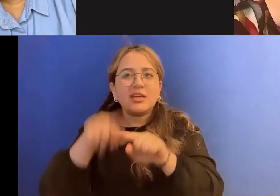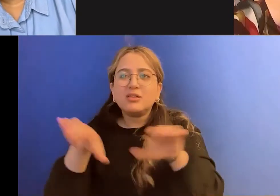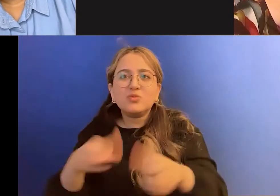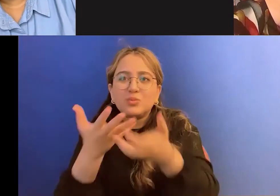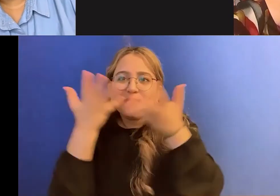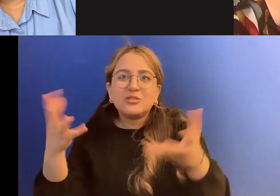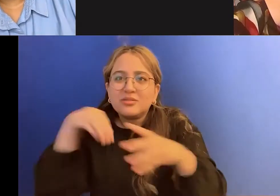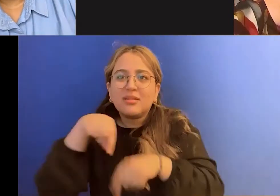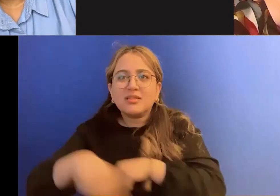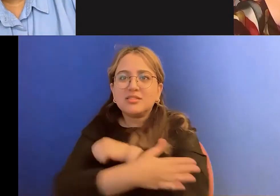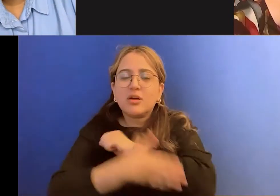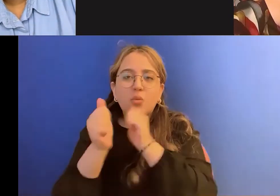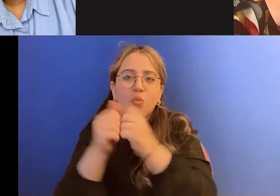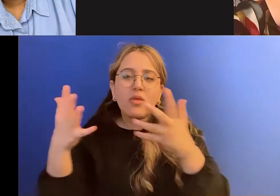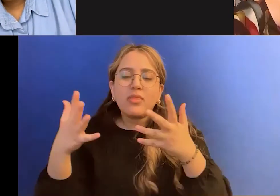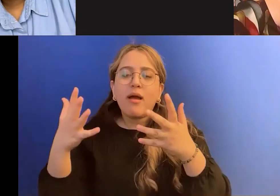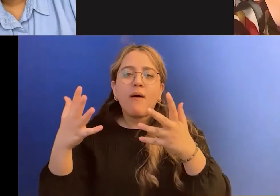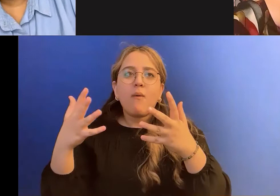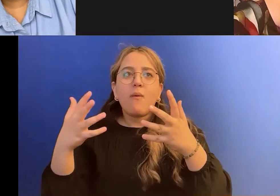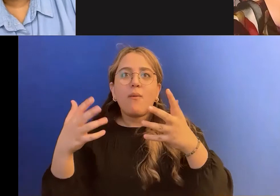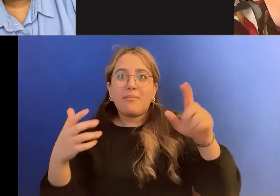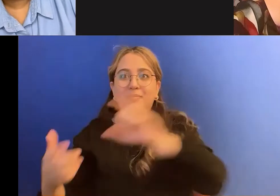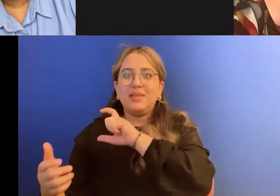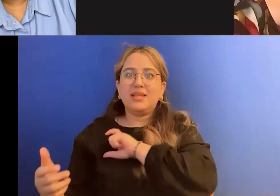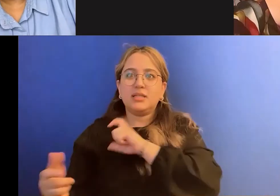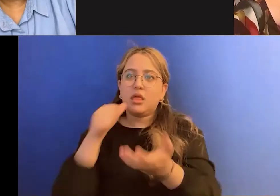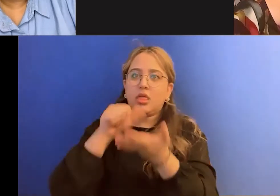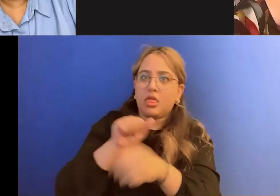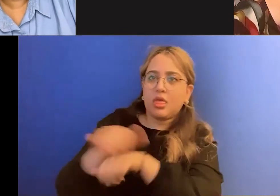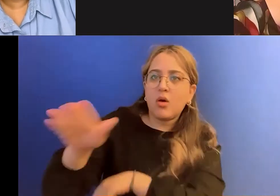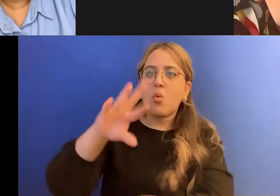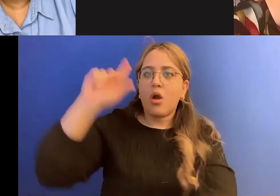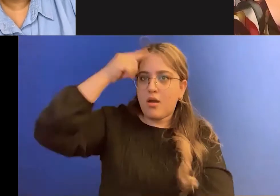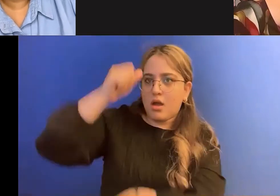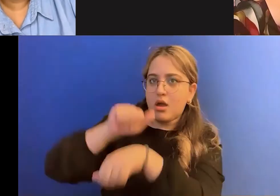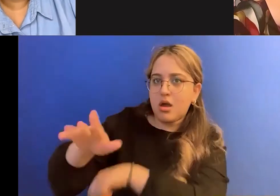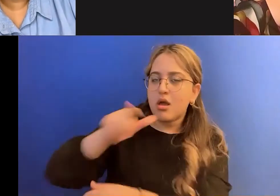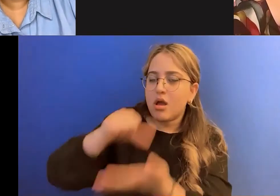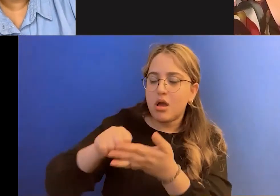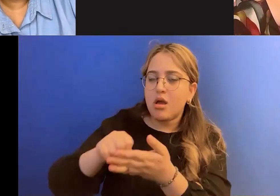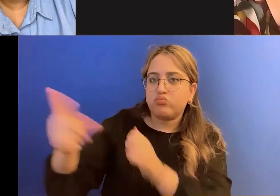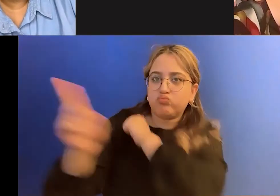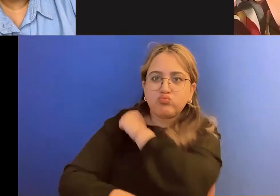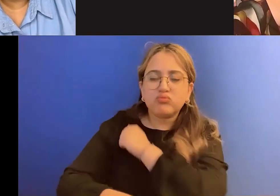getting, um, a letter from the police or from the government. So, you know, um,